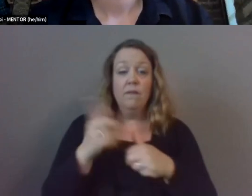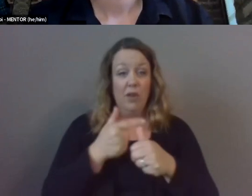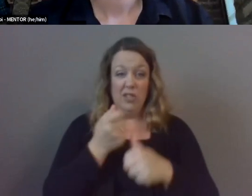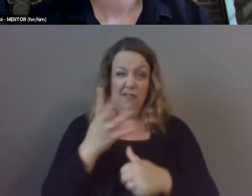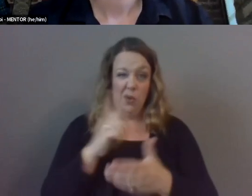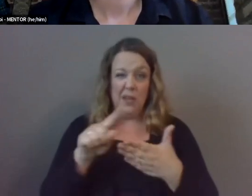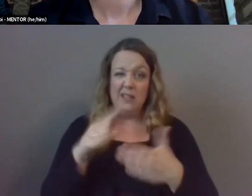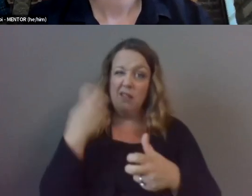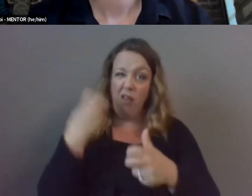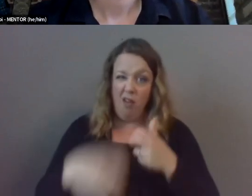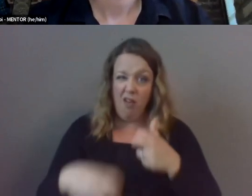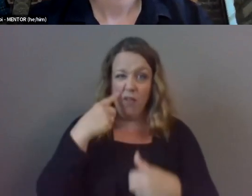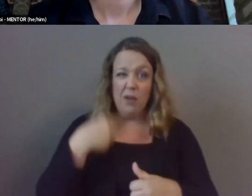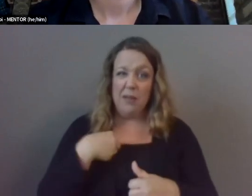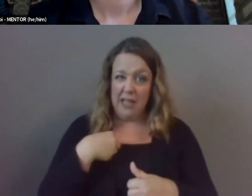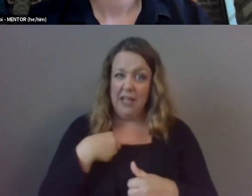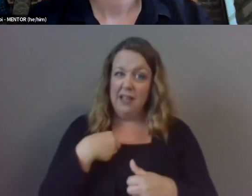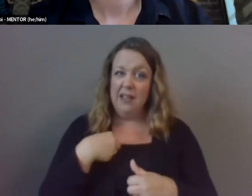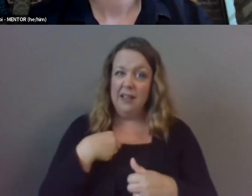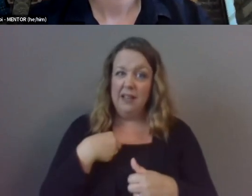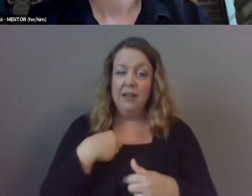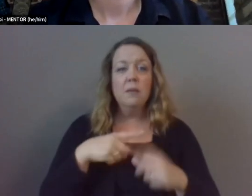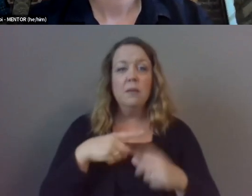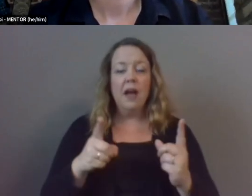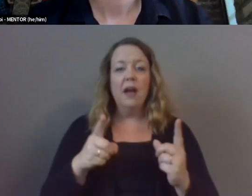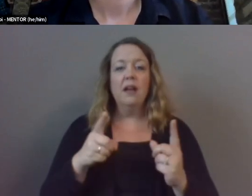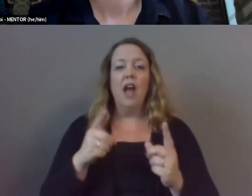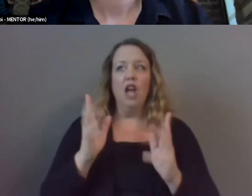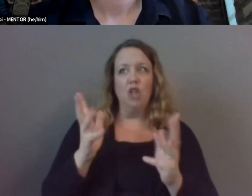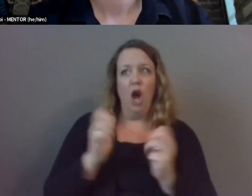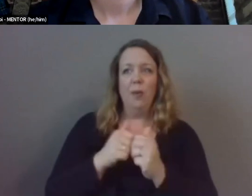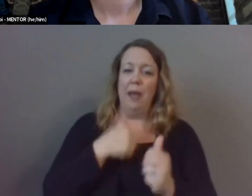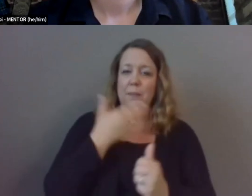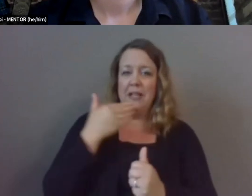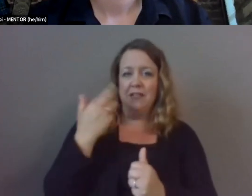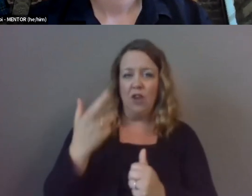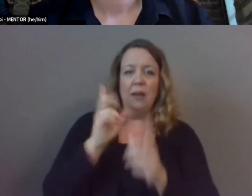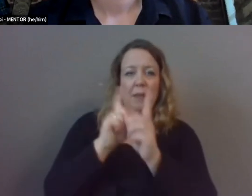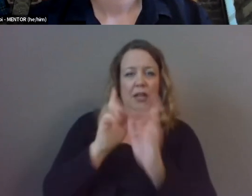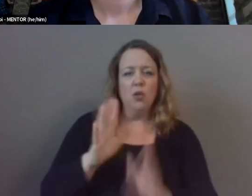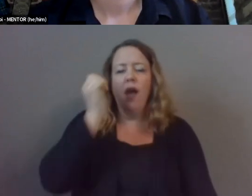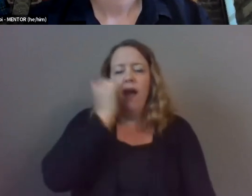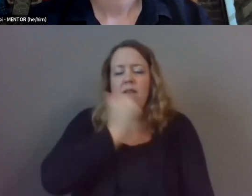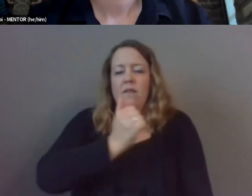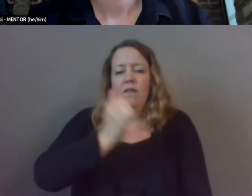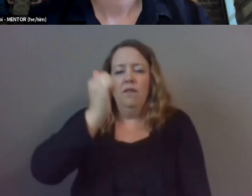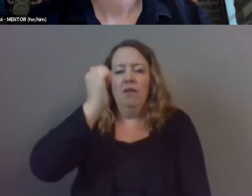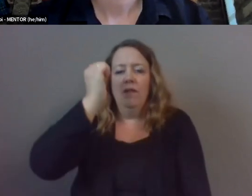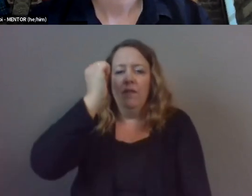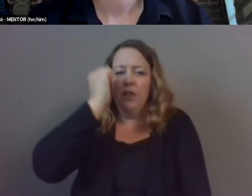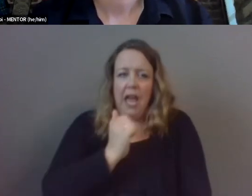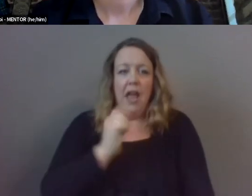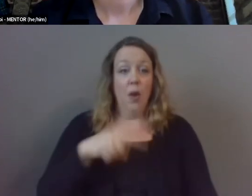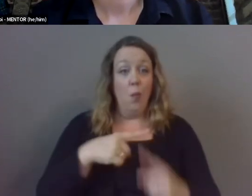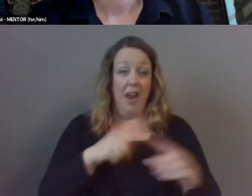for me and all that but i i talked to my friend my best friend and my mentor every single day when i left um